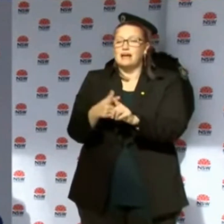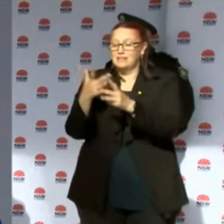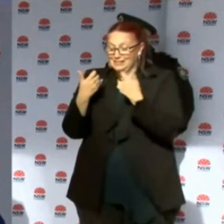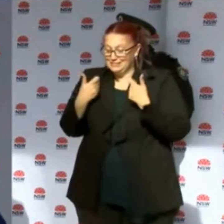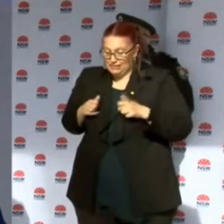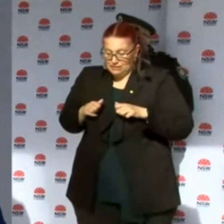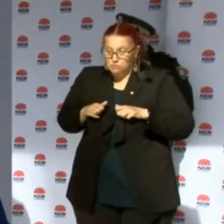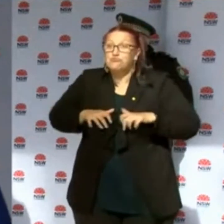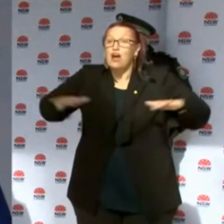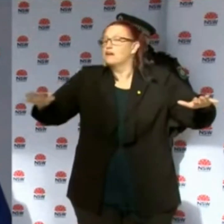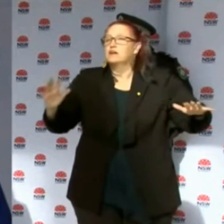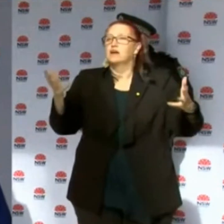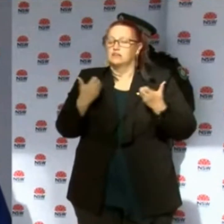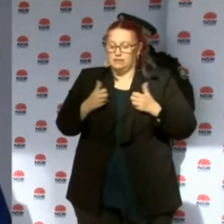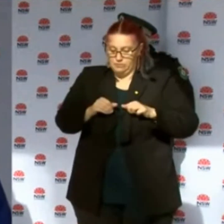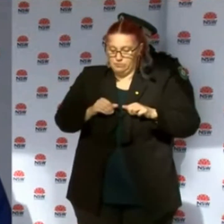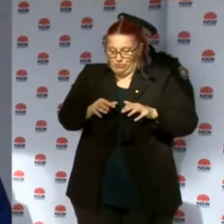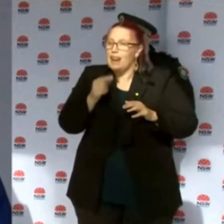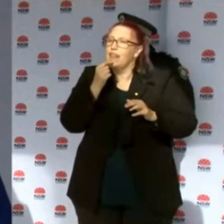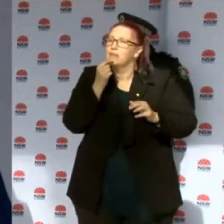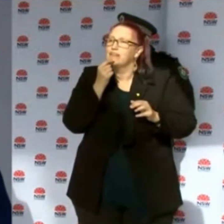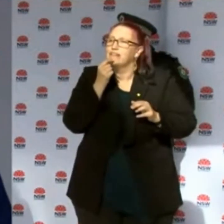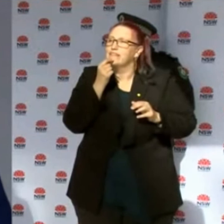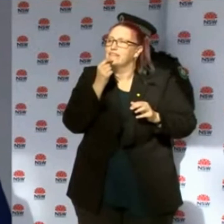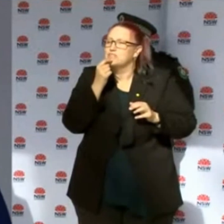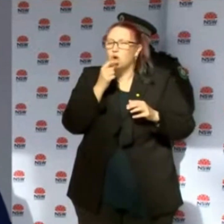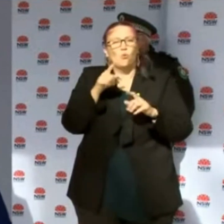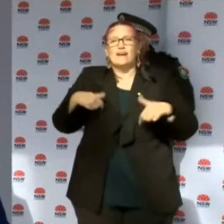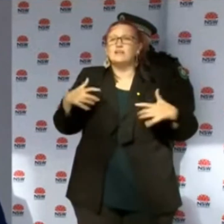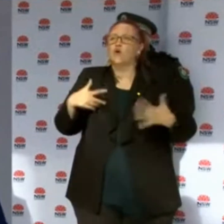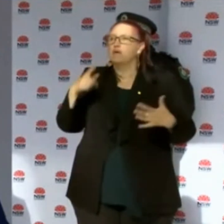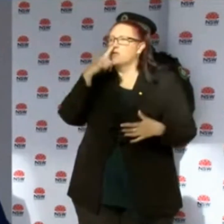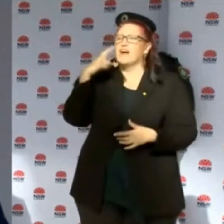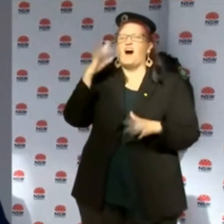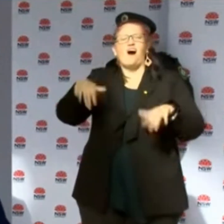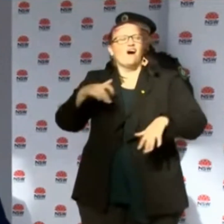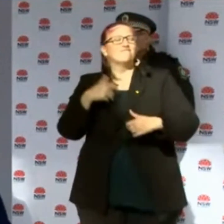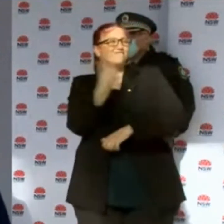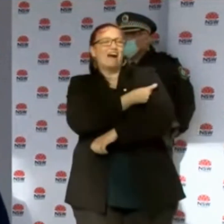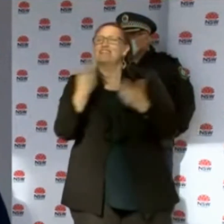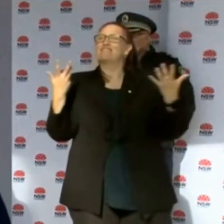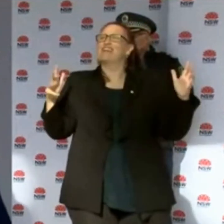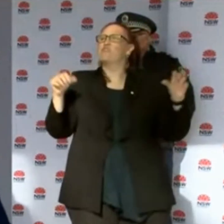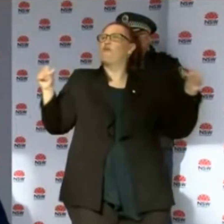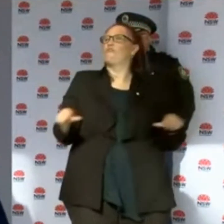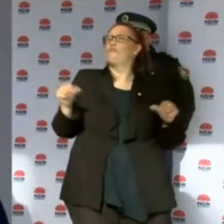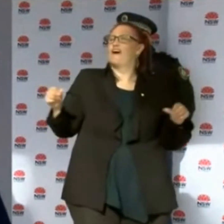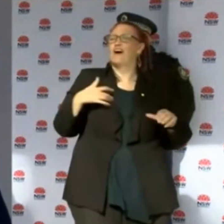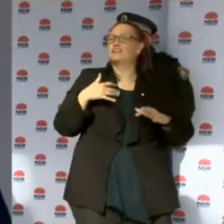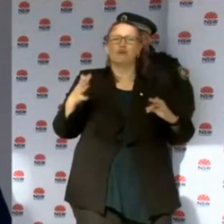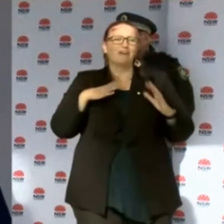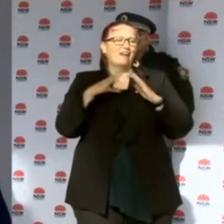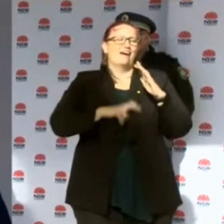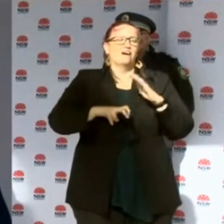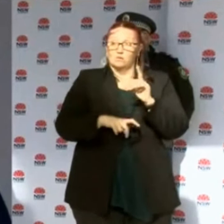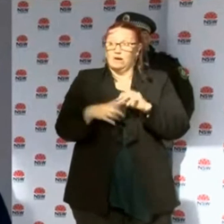But we will still need to have those other measures. So the last thing we want is for people that are vaccinated to think that they don't have to quarantine